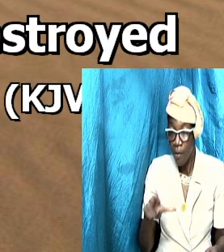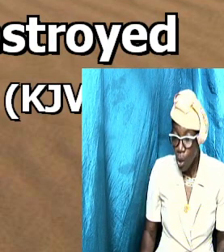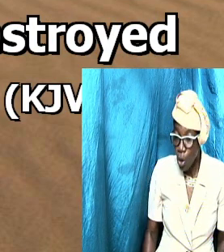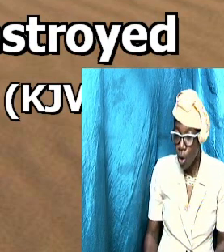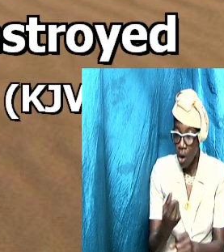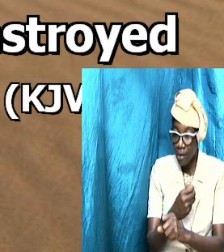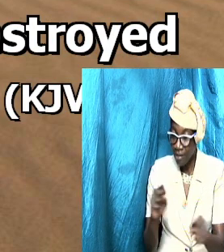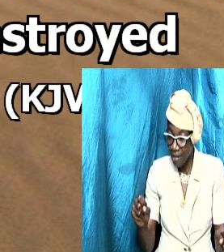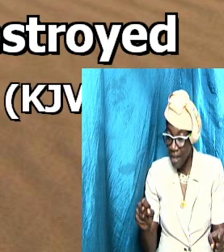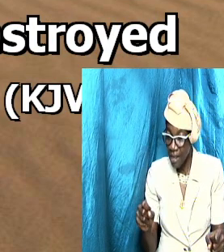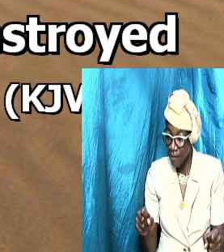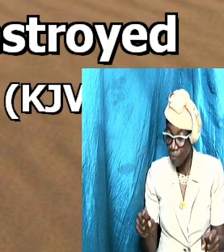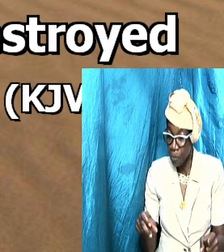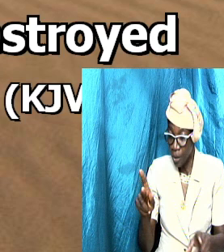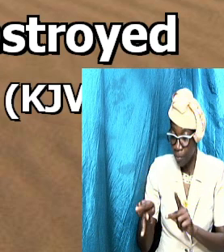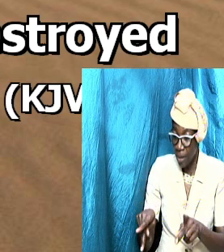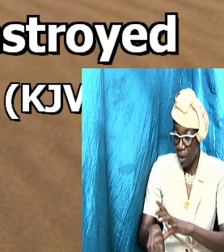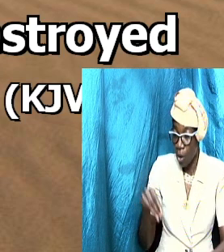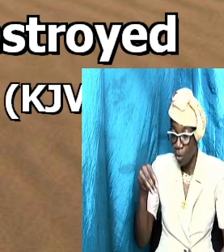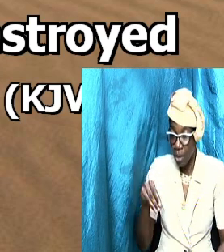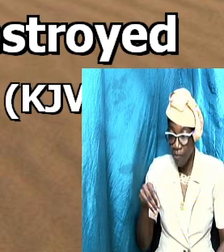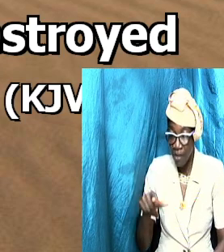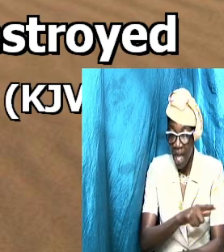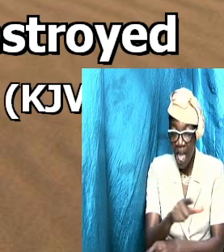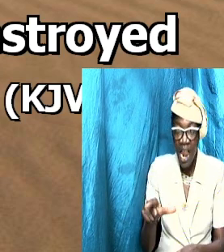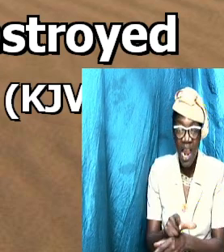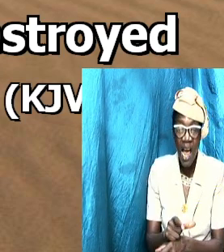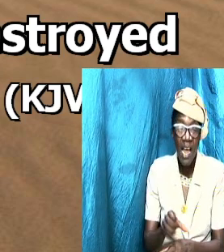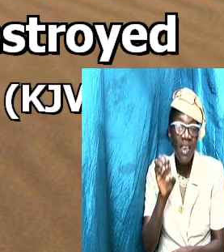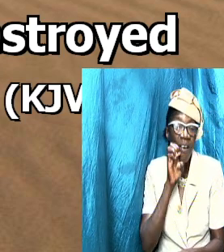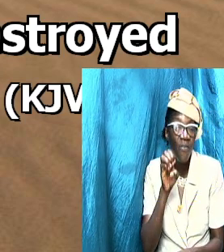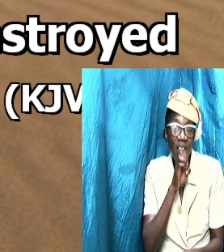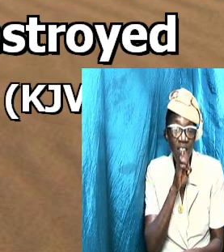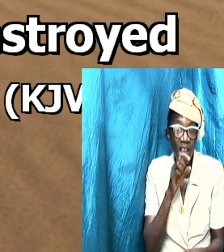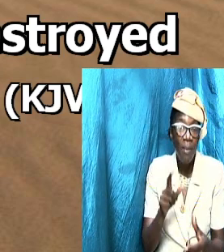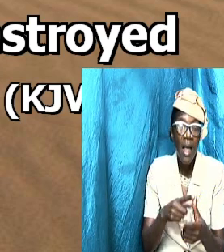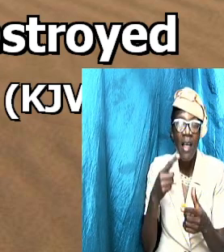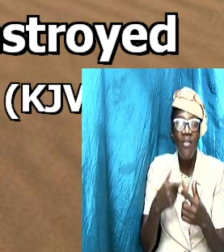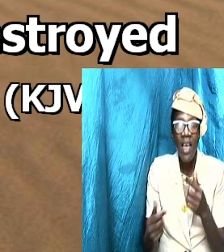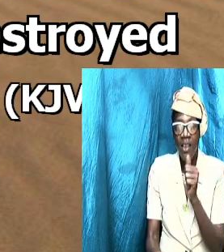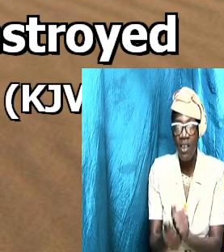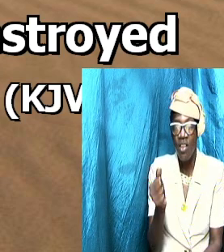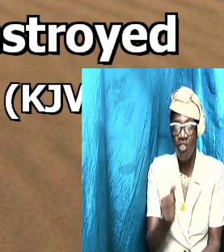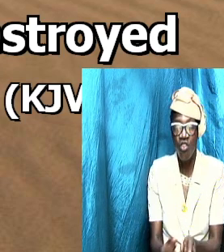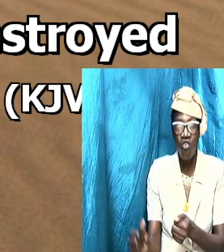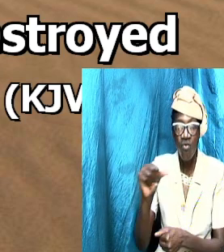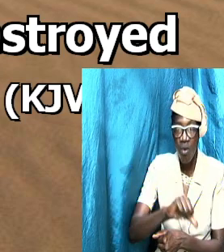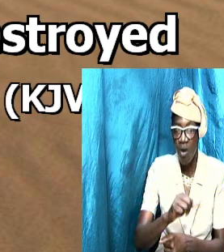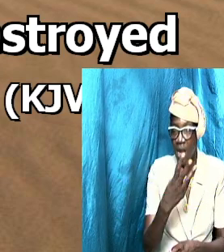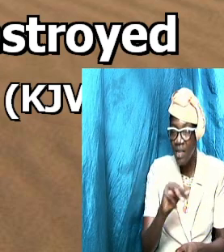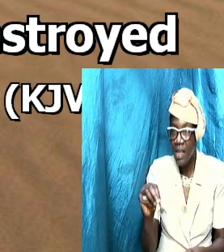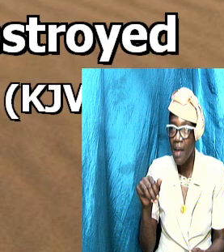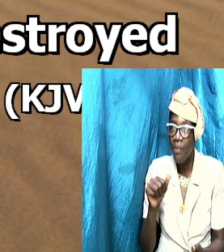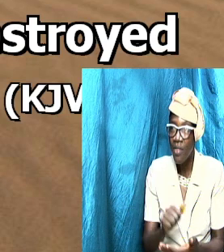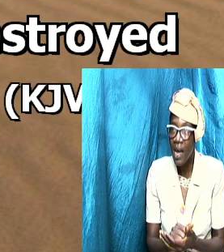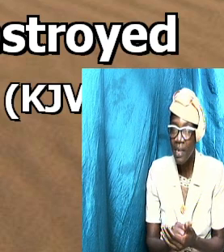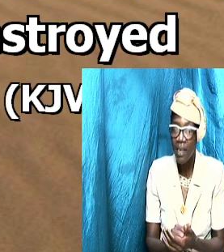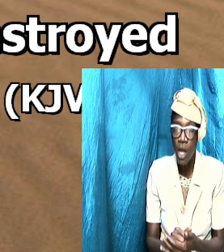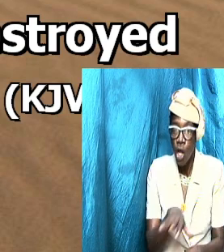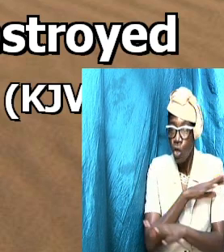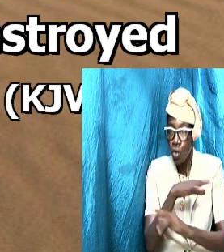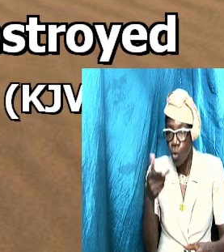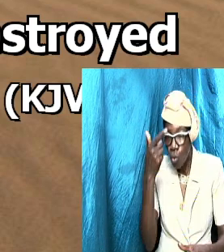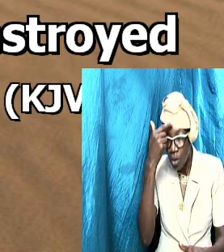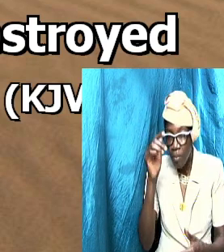people out of the land of Egypt afterwards destroyed them that believed not